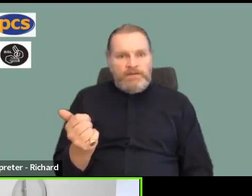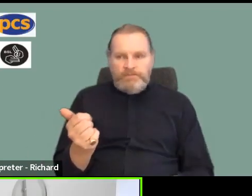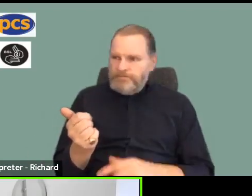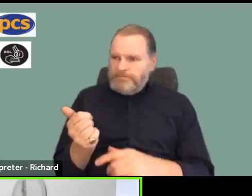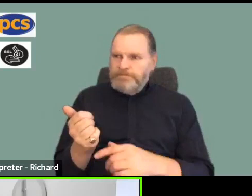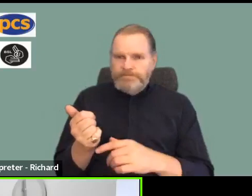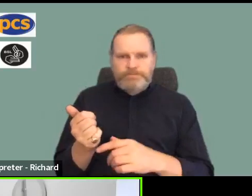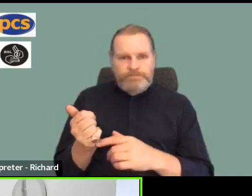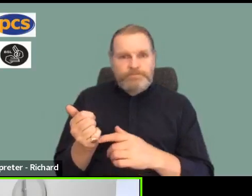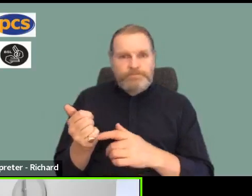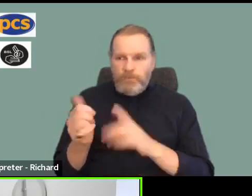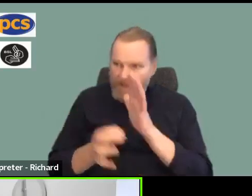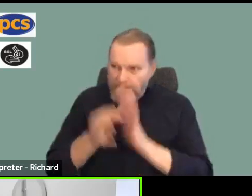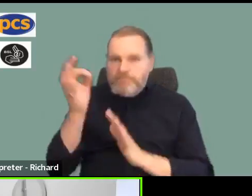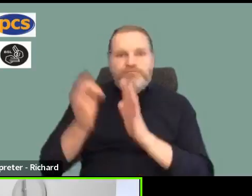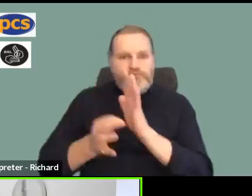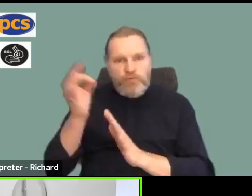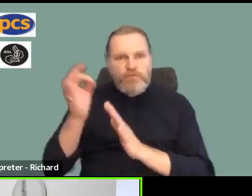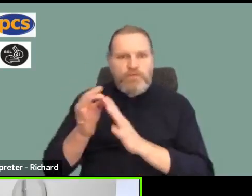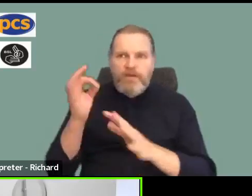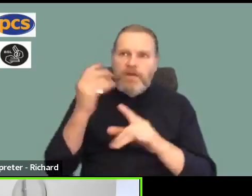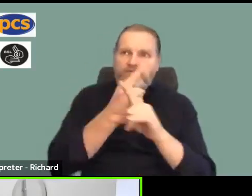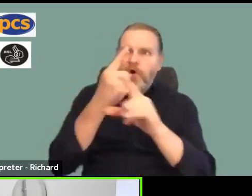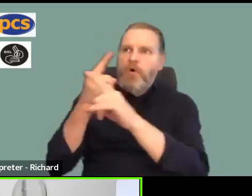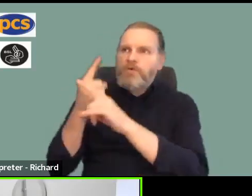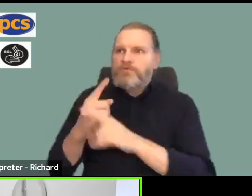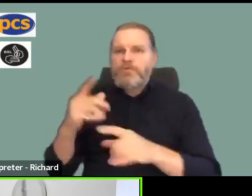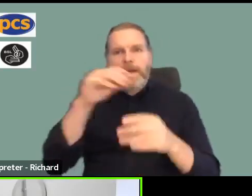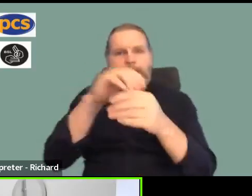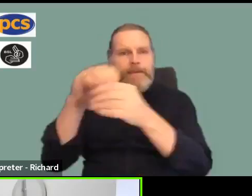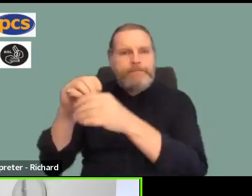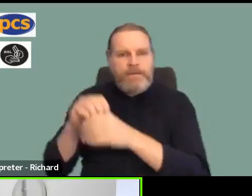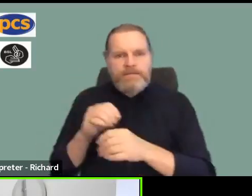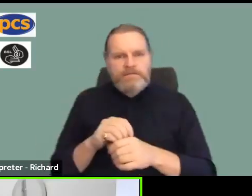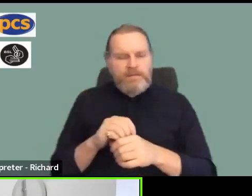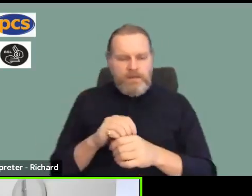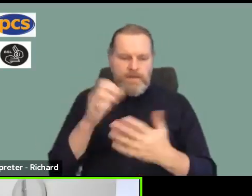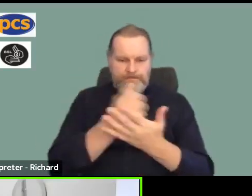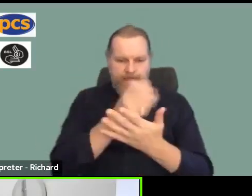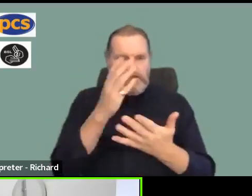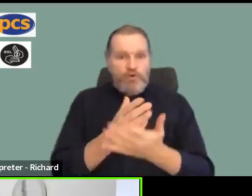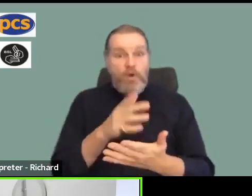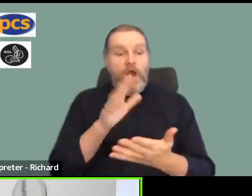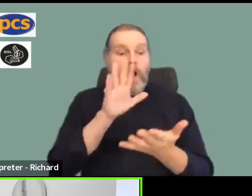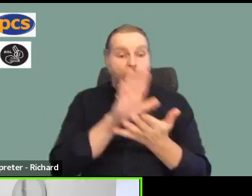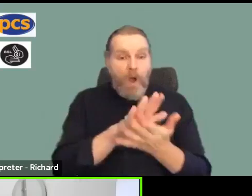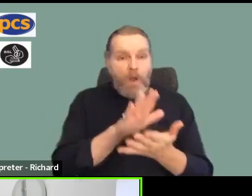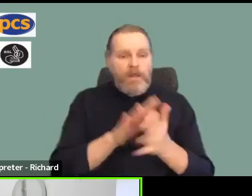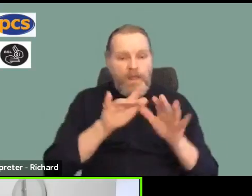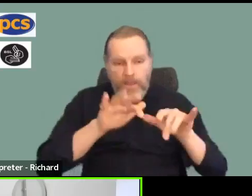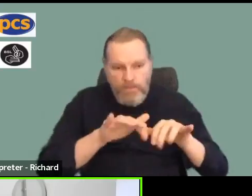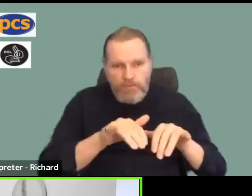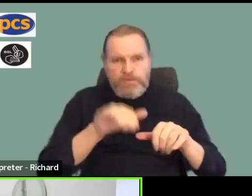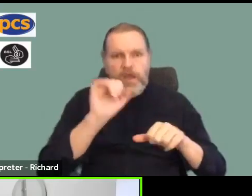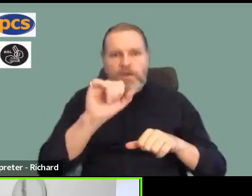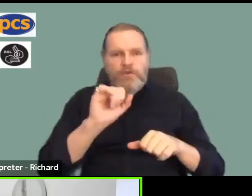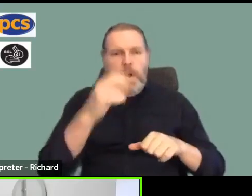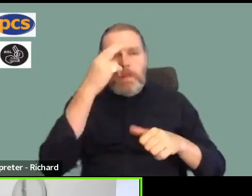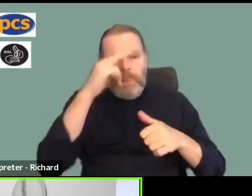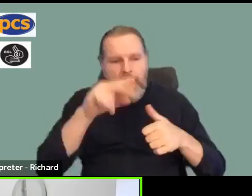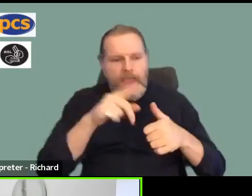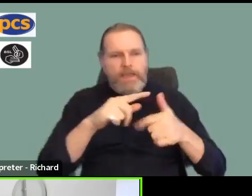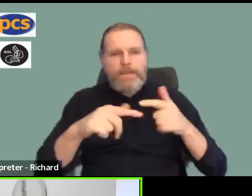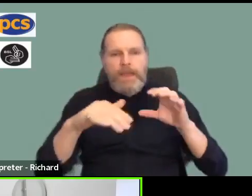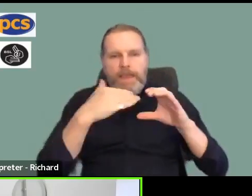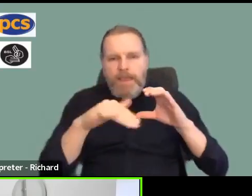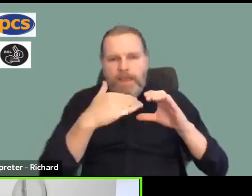improve things if we get the membership data as accurate as possible. But clearly, the more that can be done by the 5th